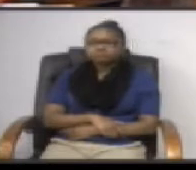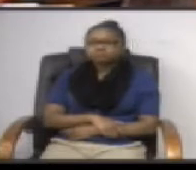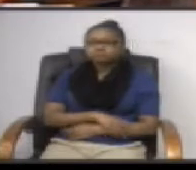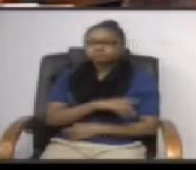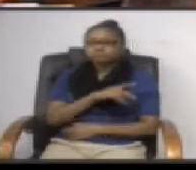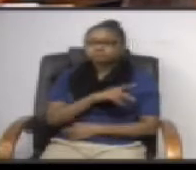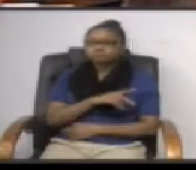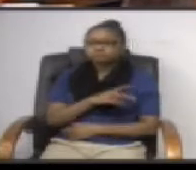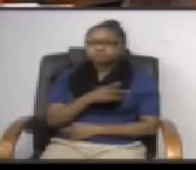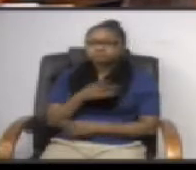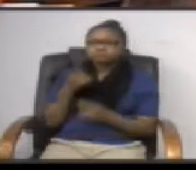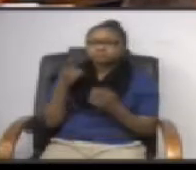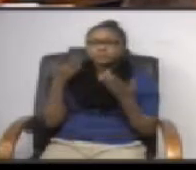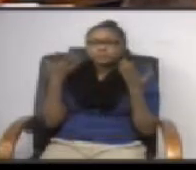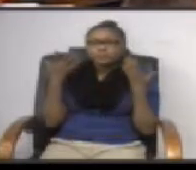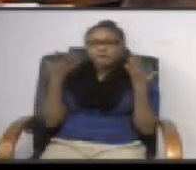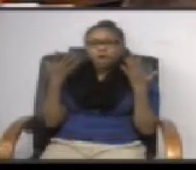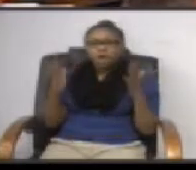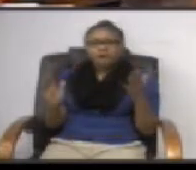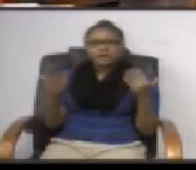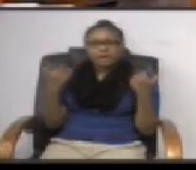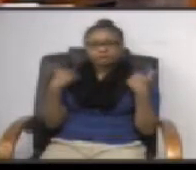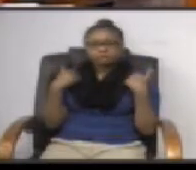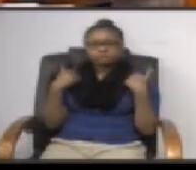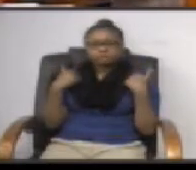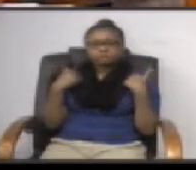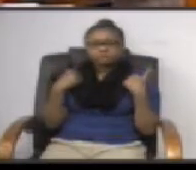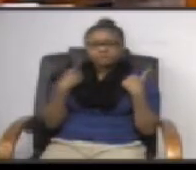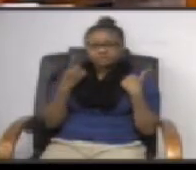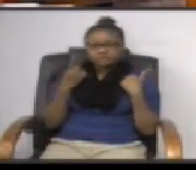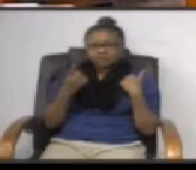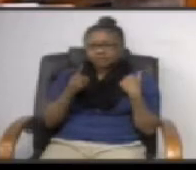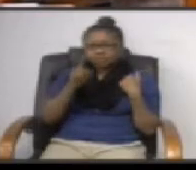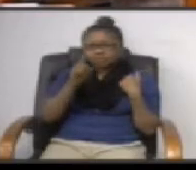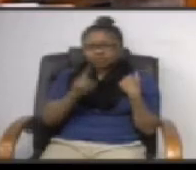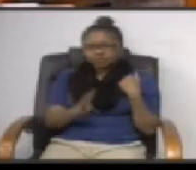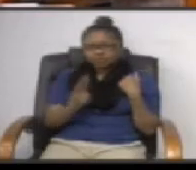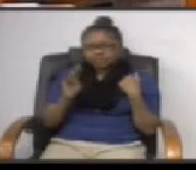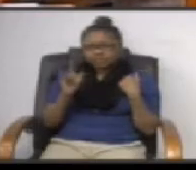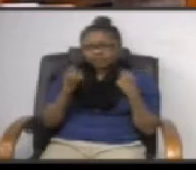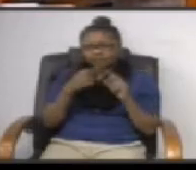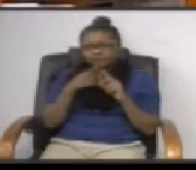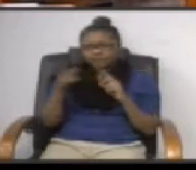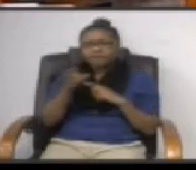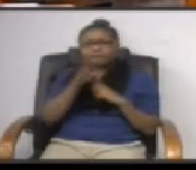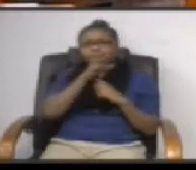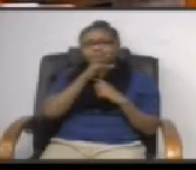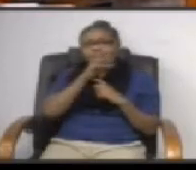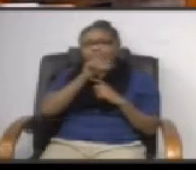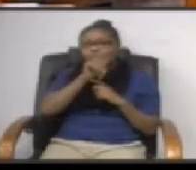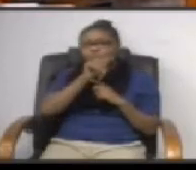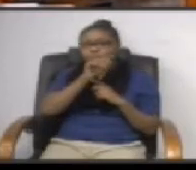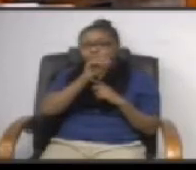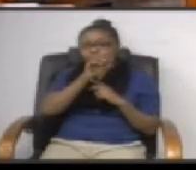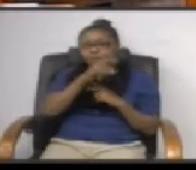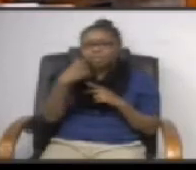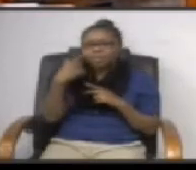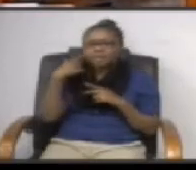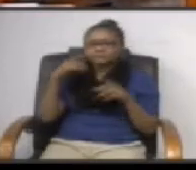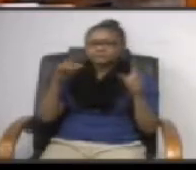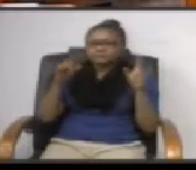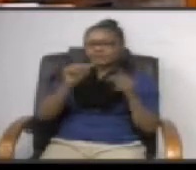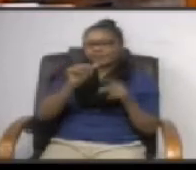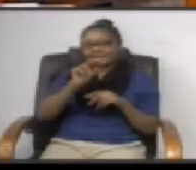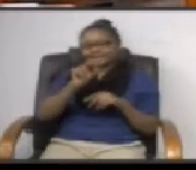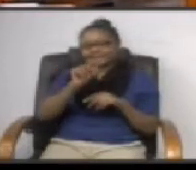and we already have them i mean like i said there's one you know quarter mile away from there we have the water tower that has antennas we have them